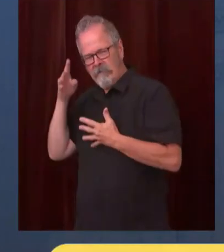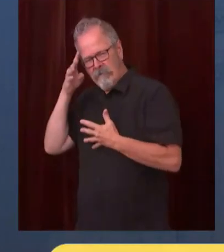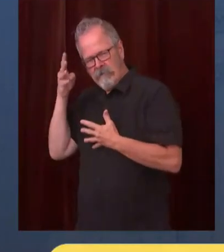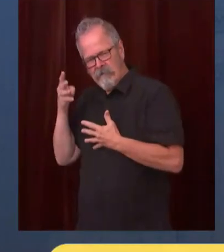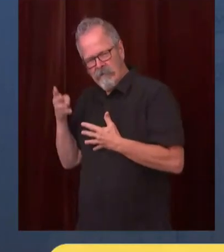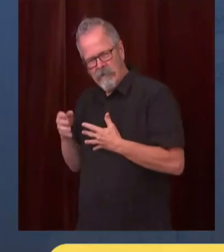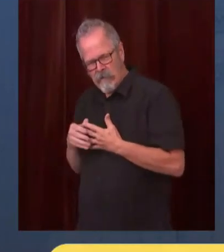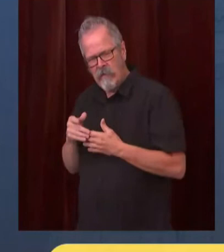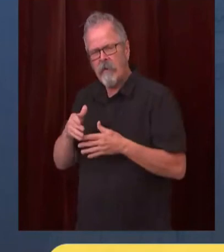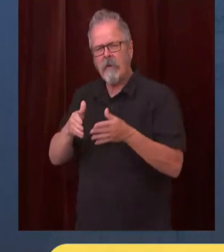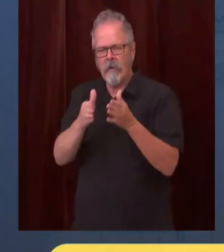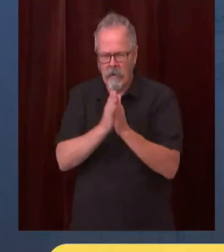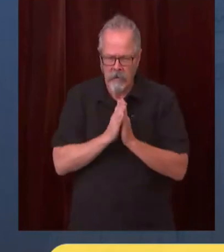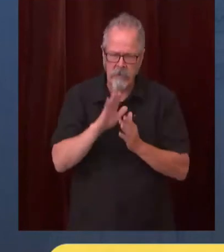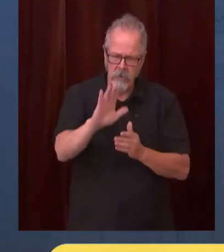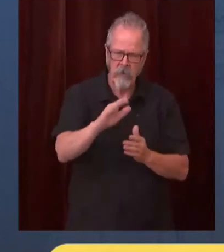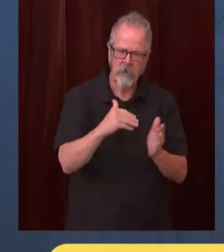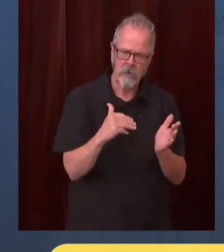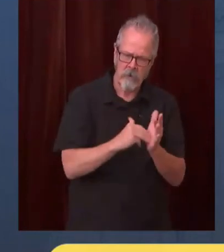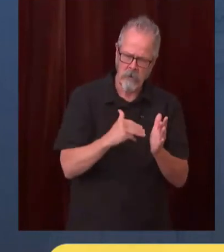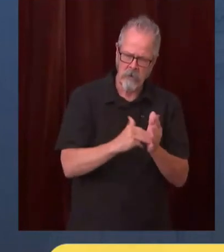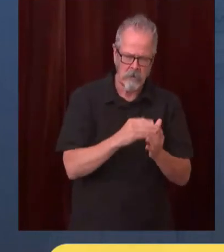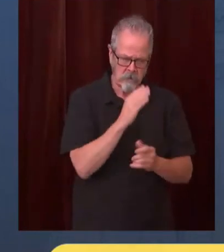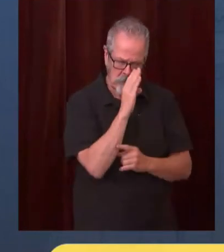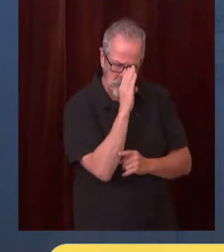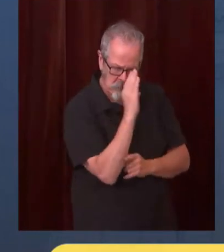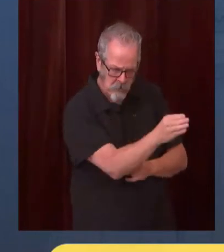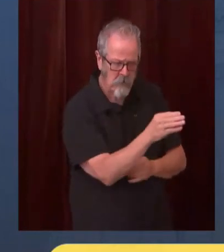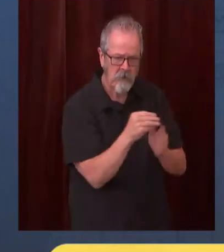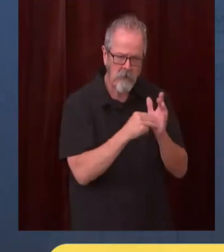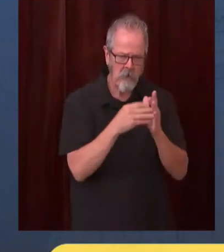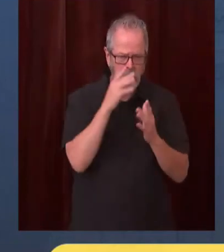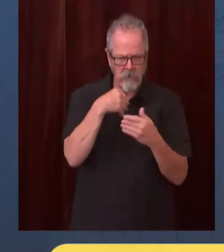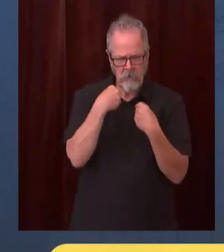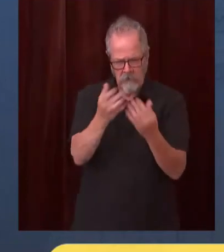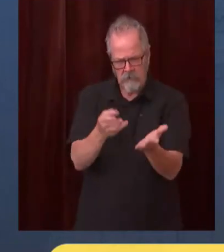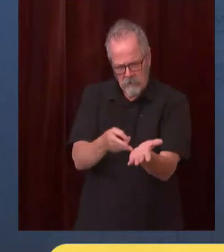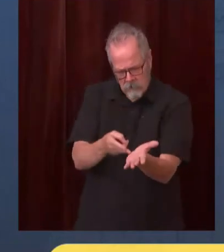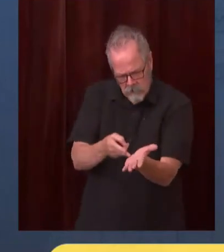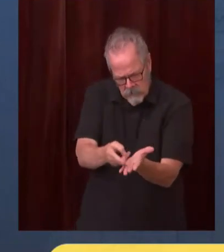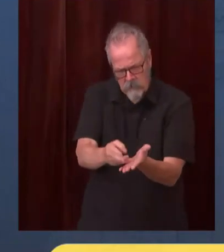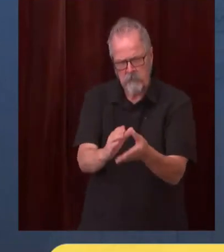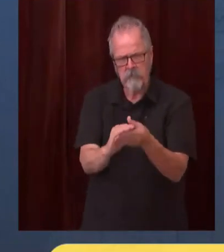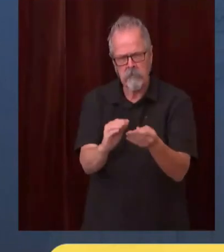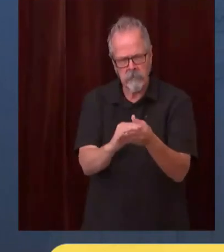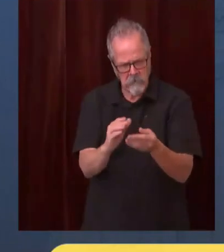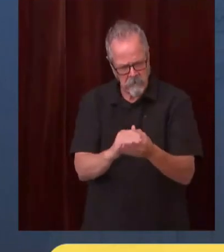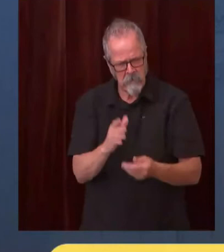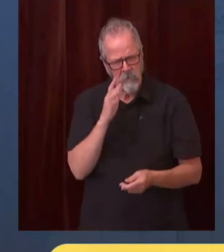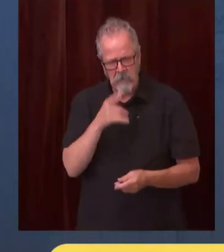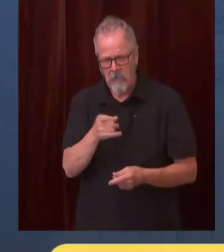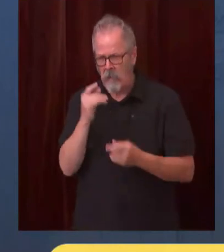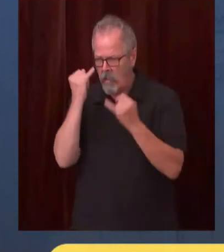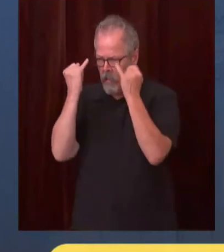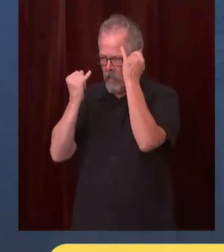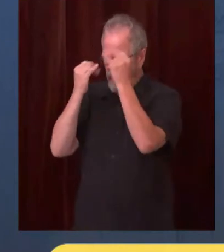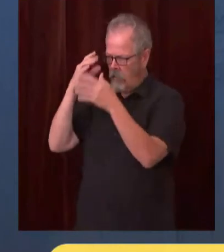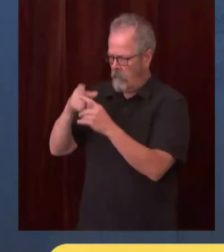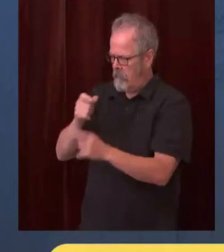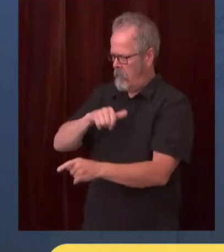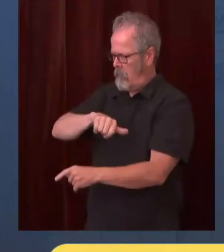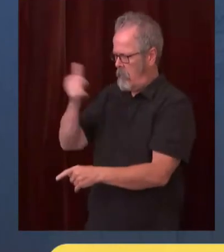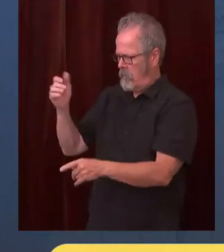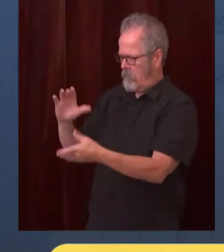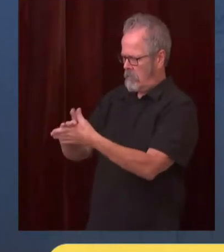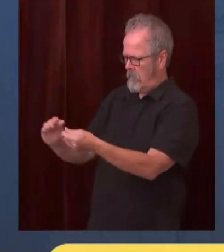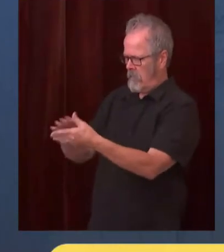and we're pleased that physicians and nurses across the state tens of thousands of them have joined us in the effort to